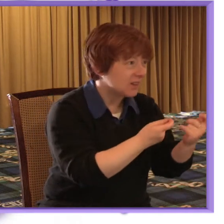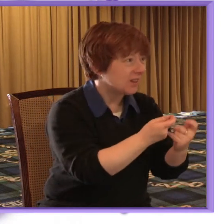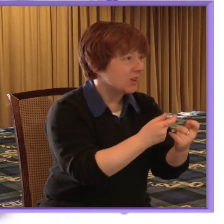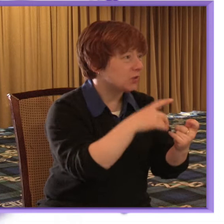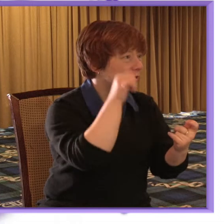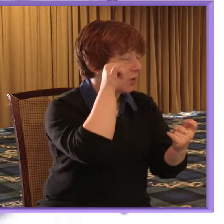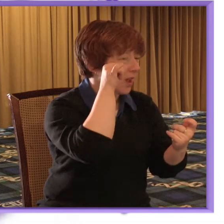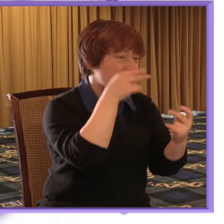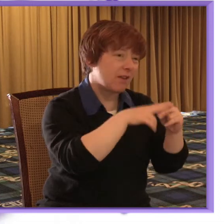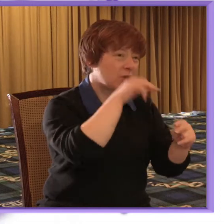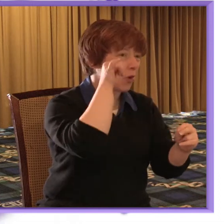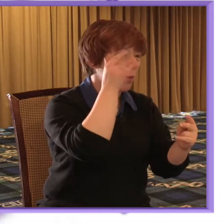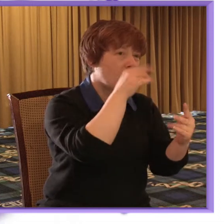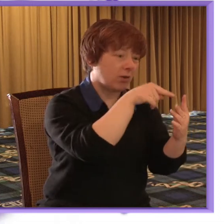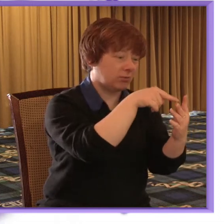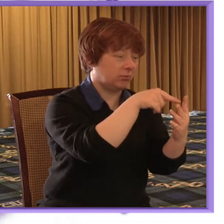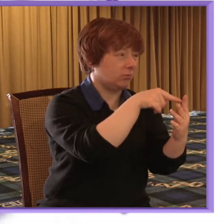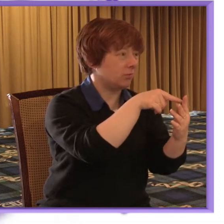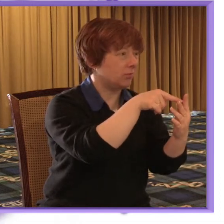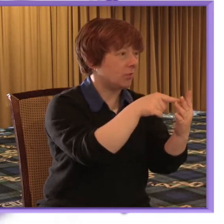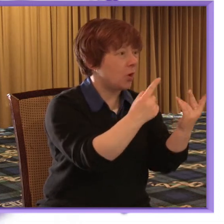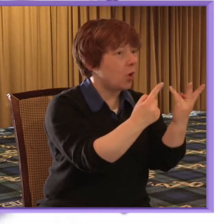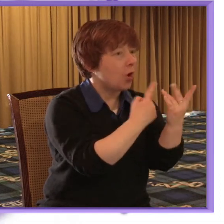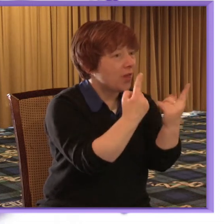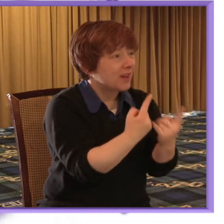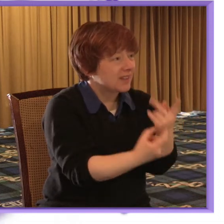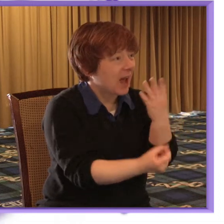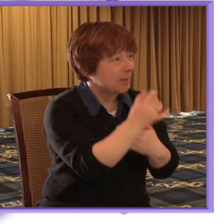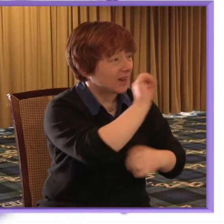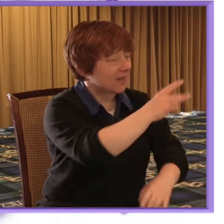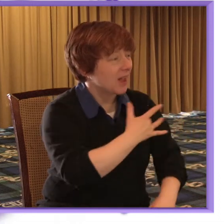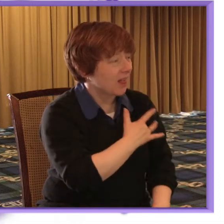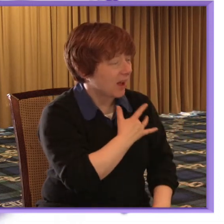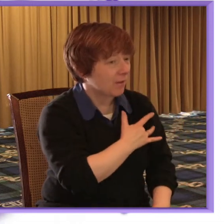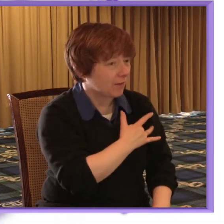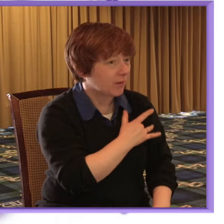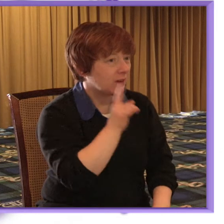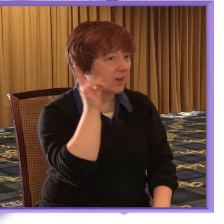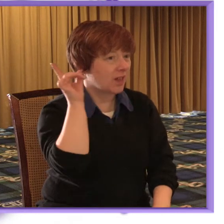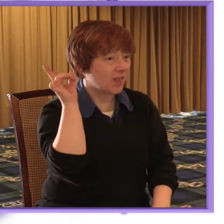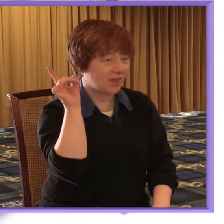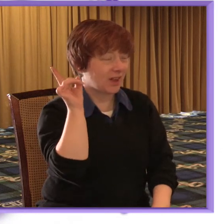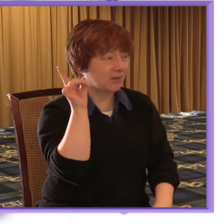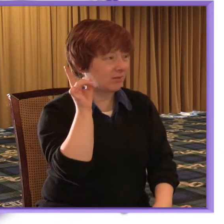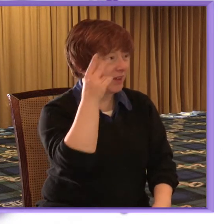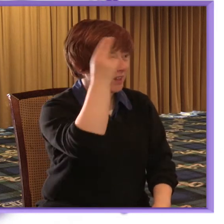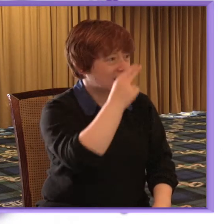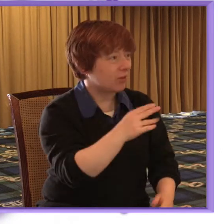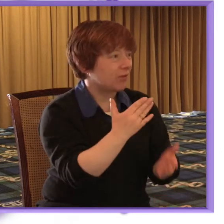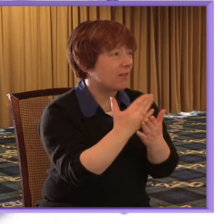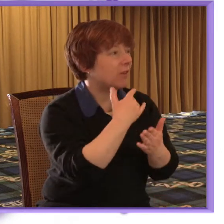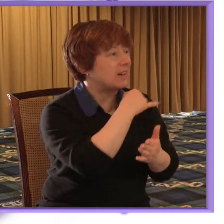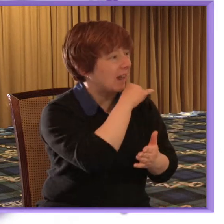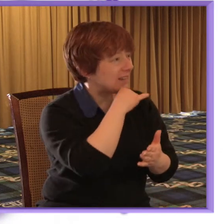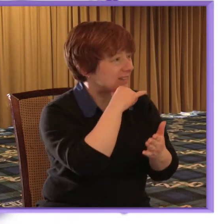else is happening in that person's life to know what influences them and in this diagram it's all done in a very nice sort of equal sort of pieces